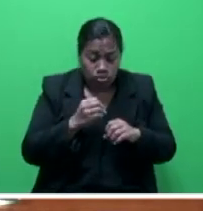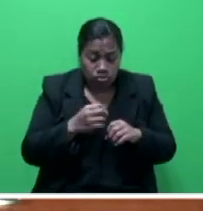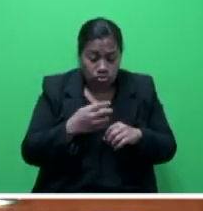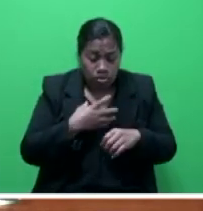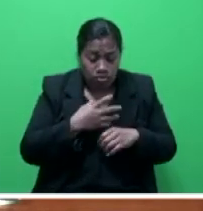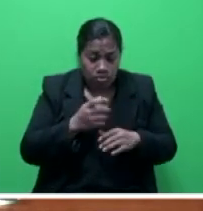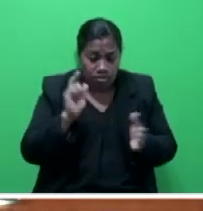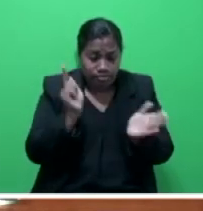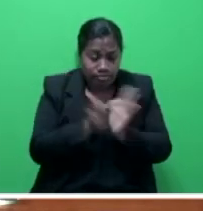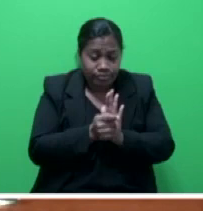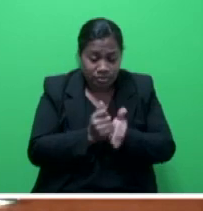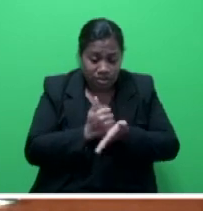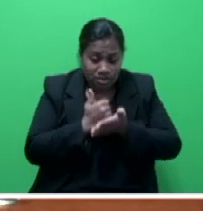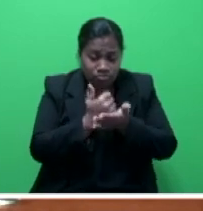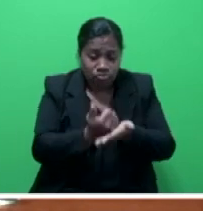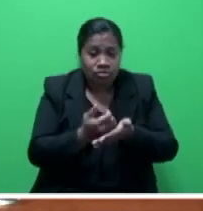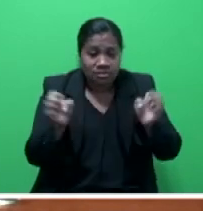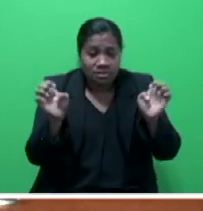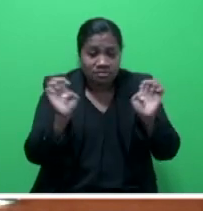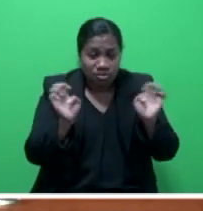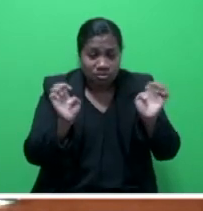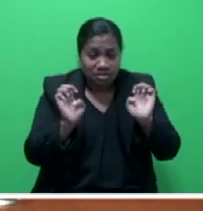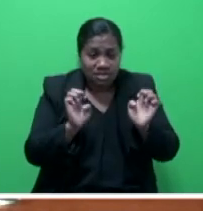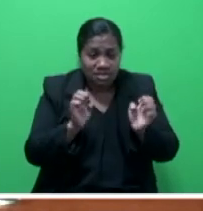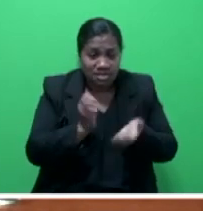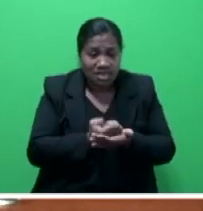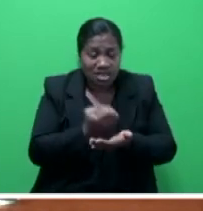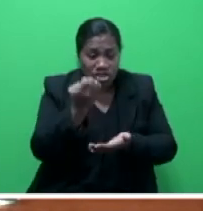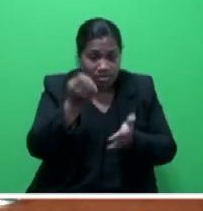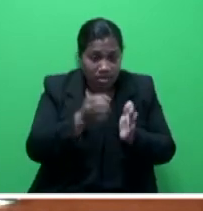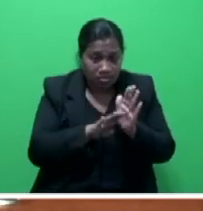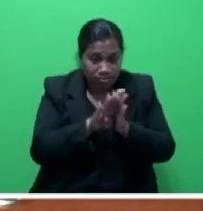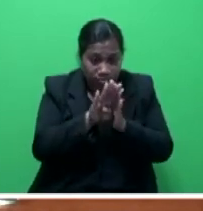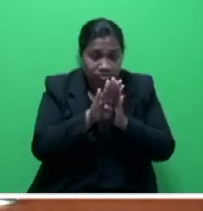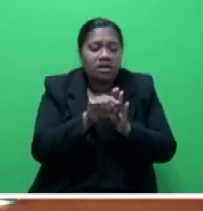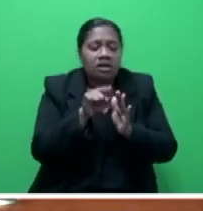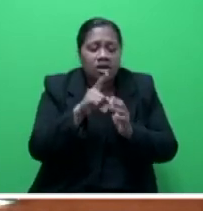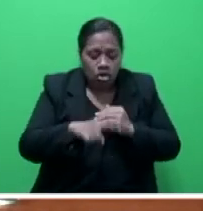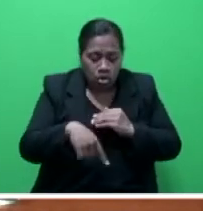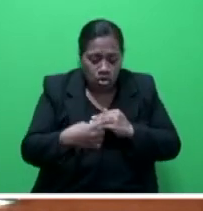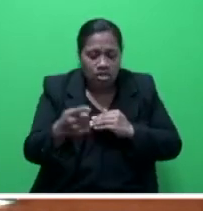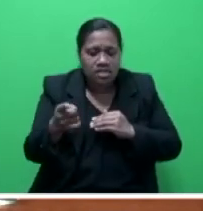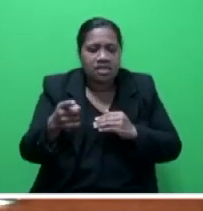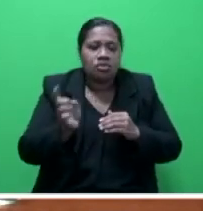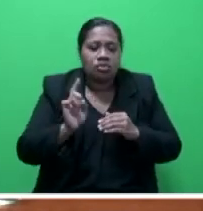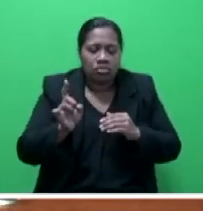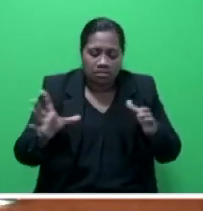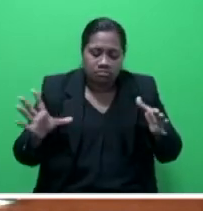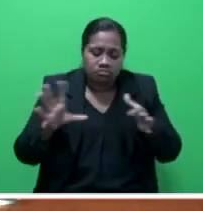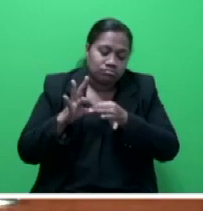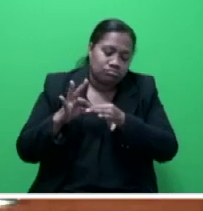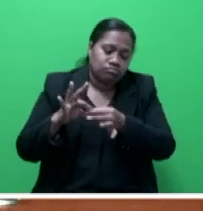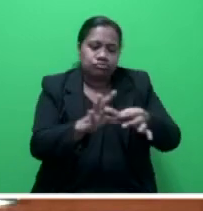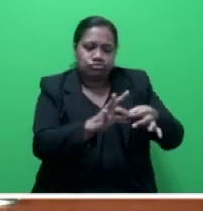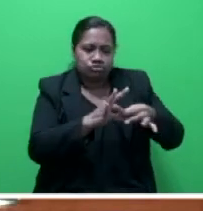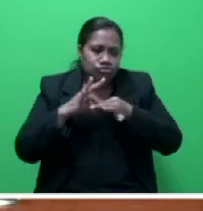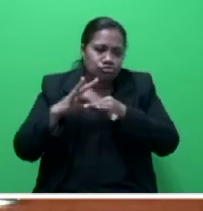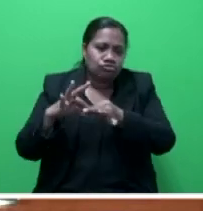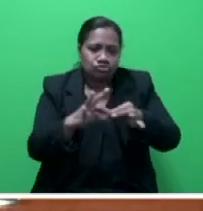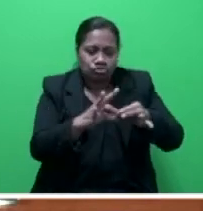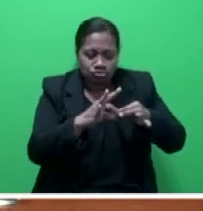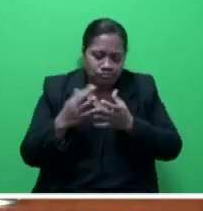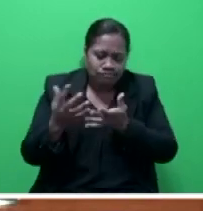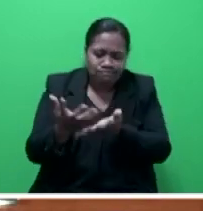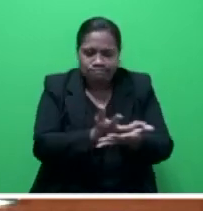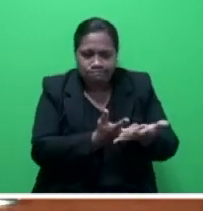support economic recovery, the continued collection, integration and sharing of national geospatial